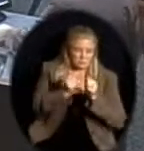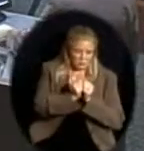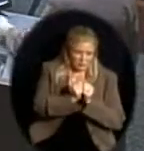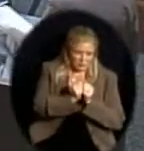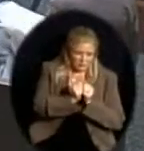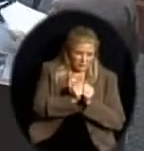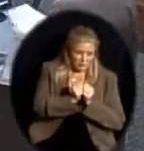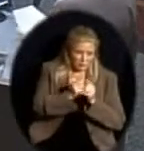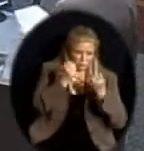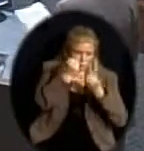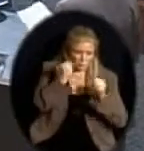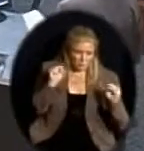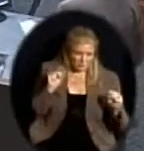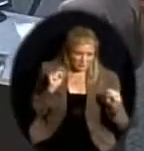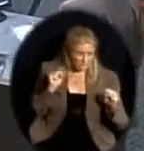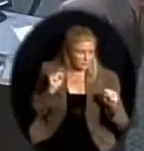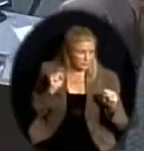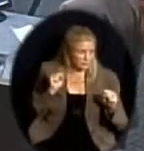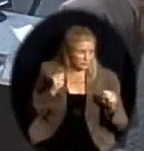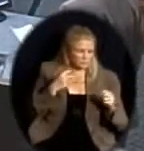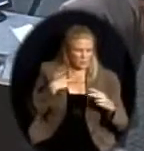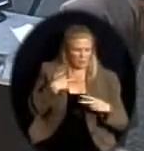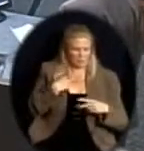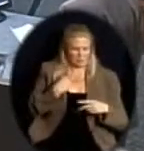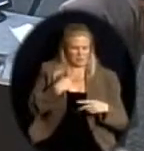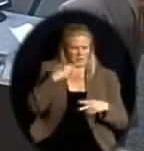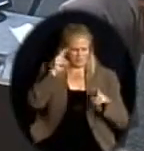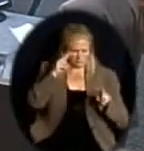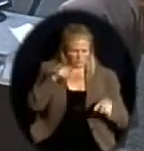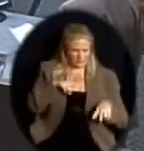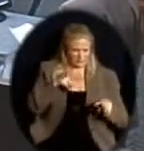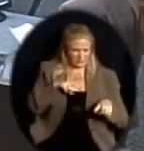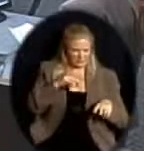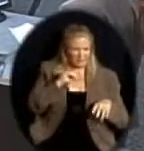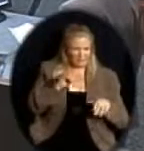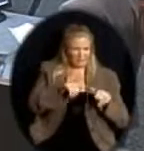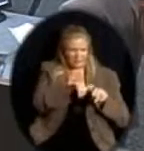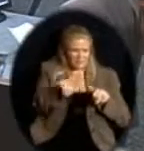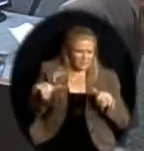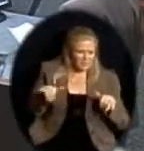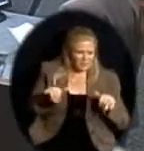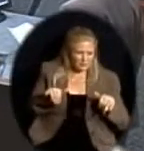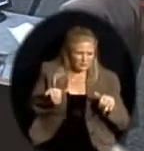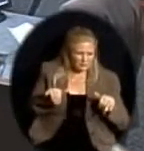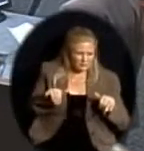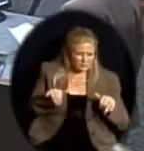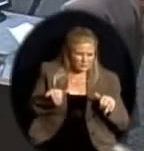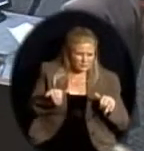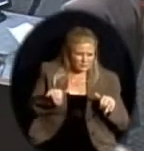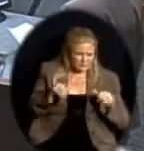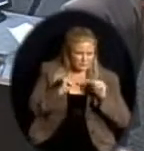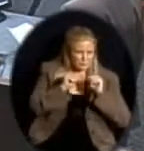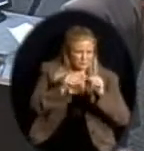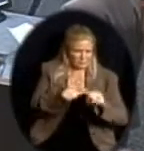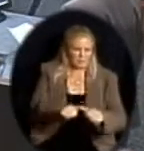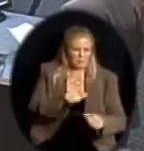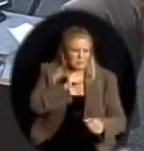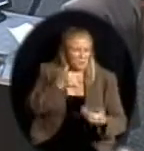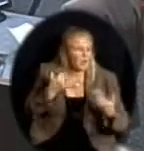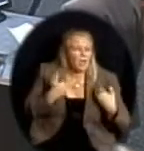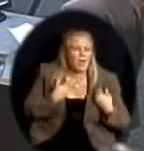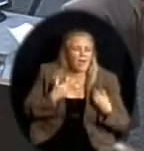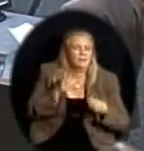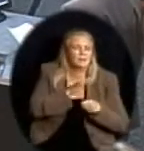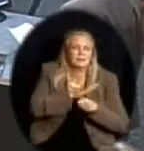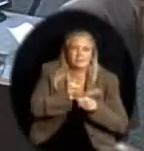issue. Because as I look at this, if the standard remains, there aren't enough resources to meet that requirement. I mean, there's not enough